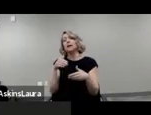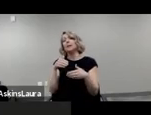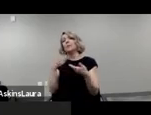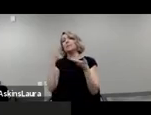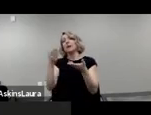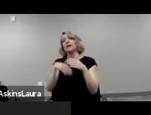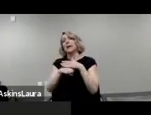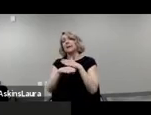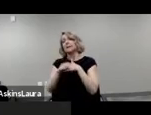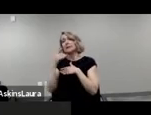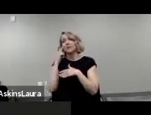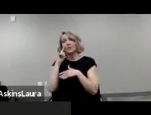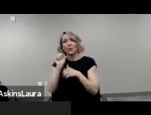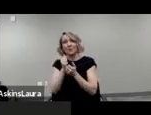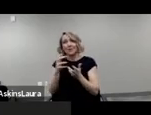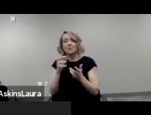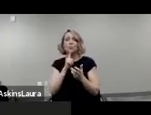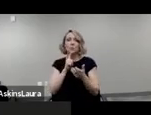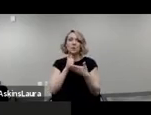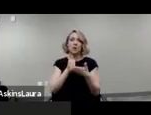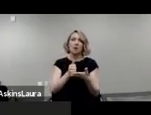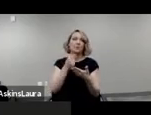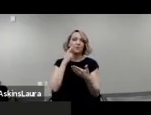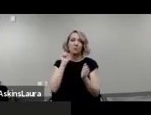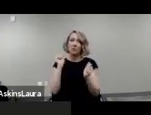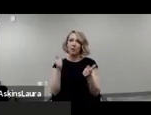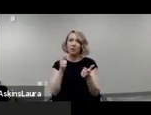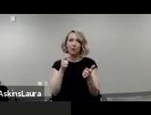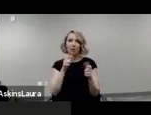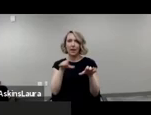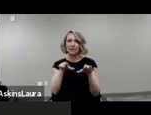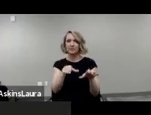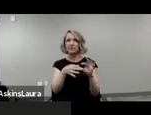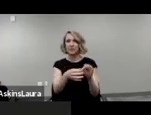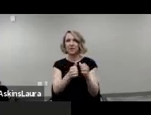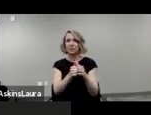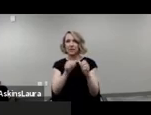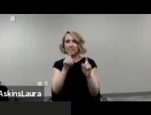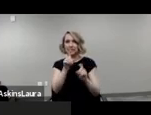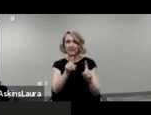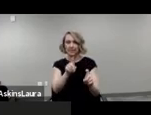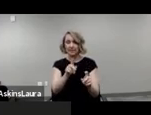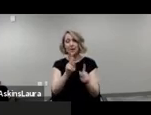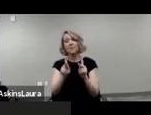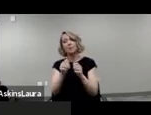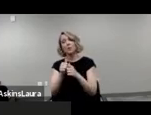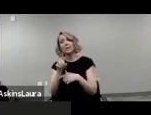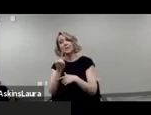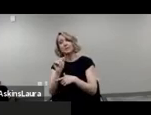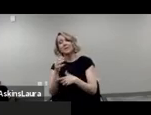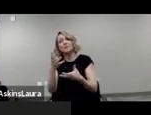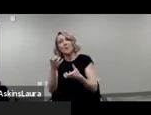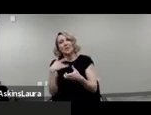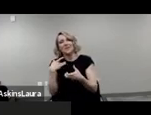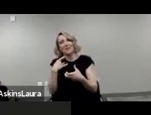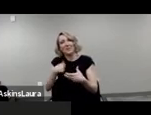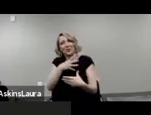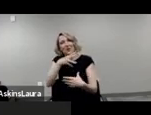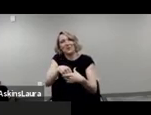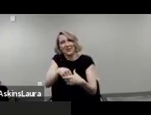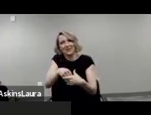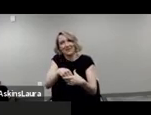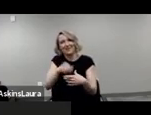activities. People with disabilities will want to feel like we're included, and we don't want to feel like we're an